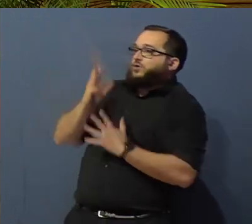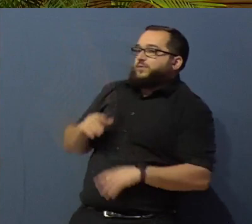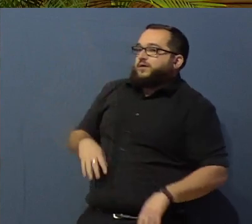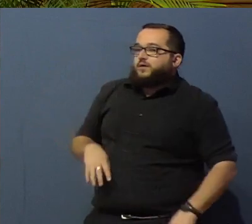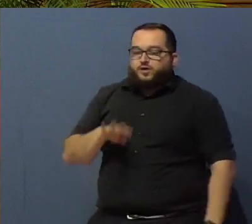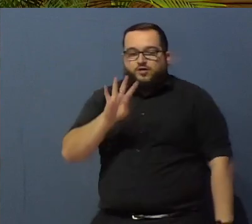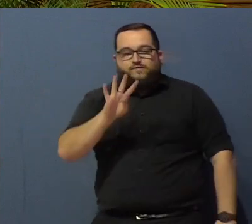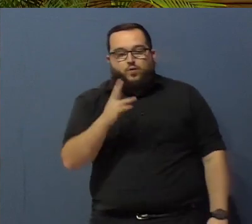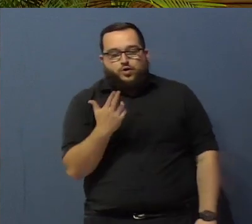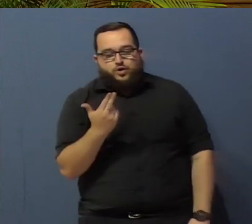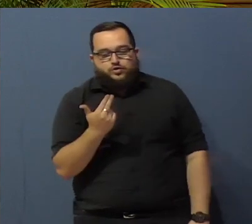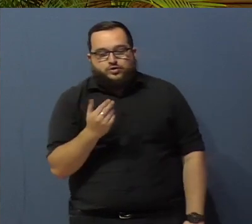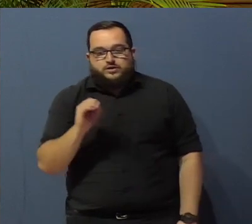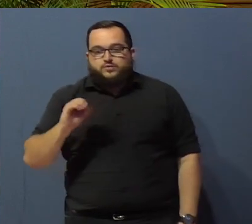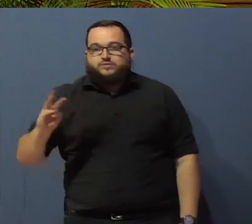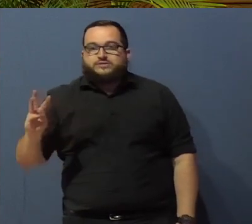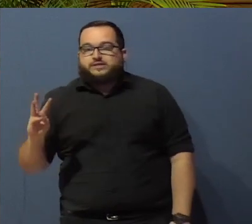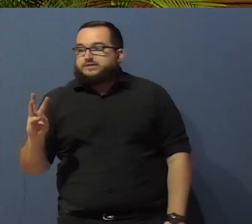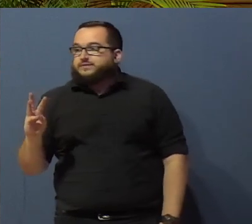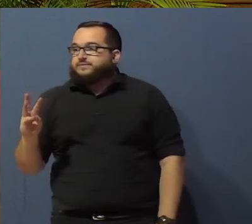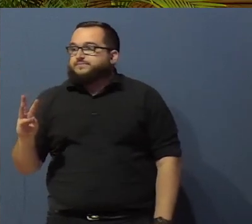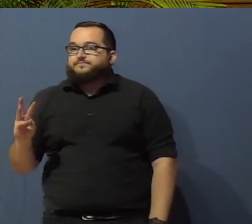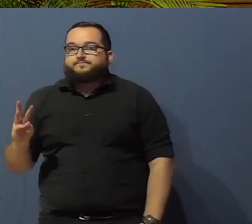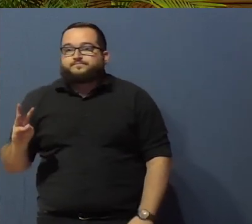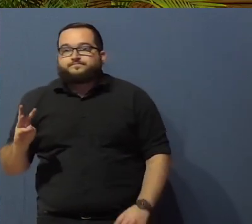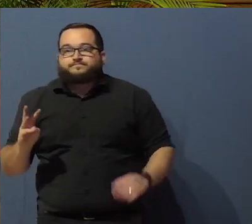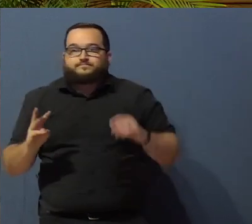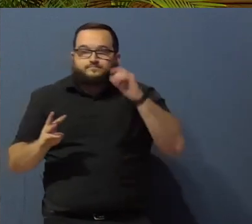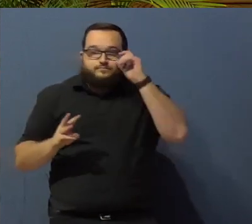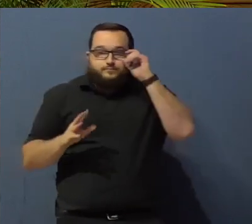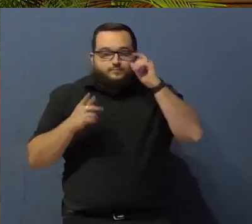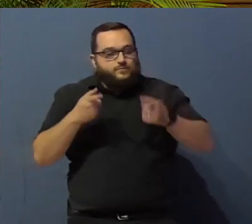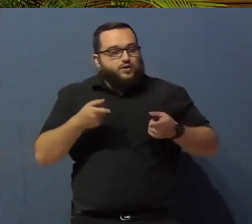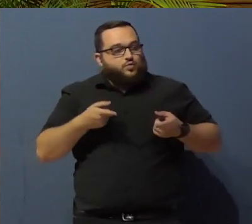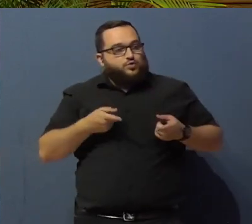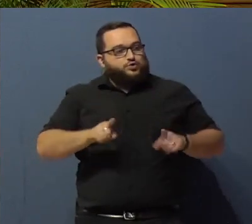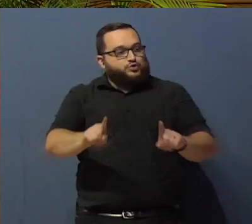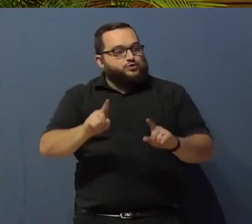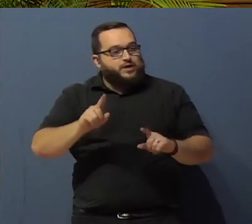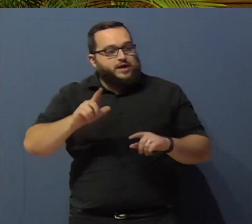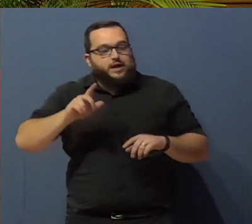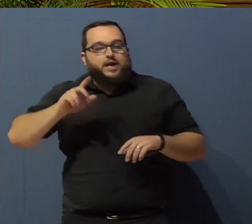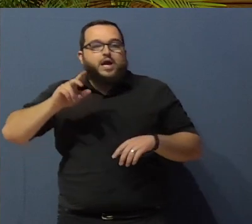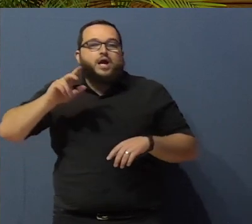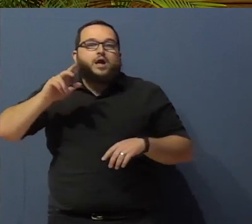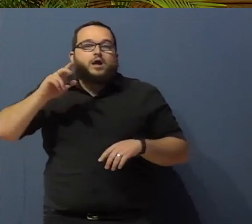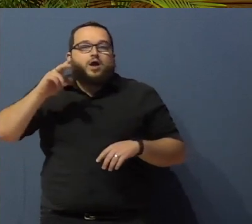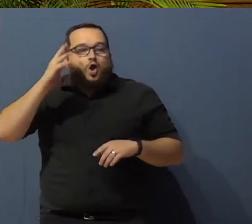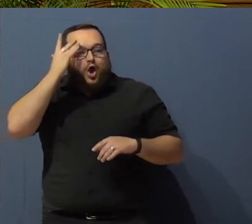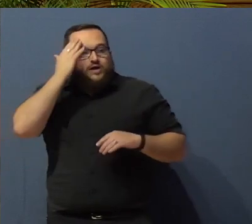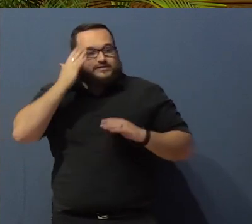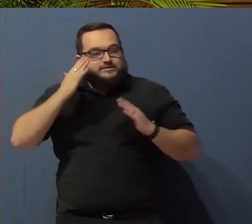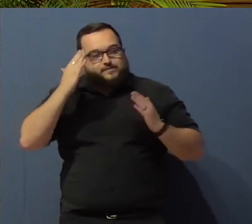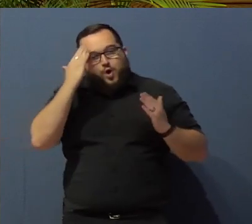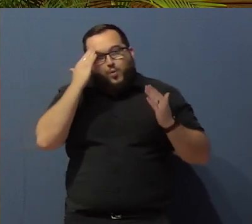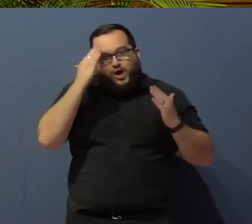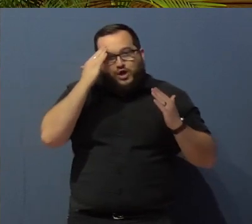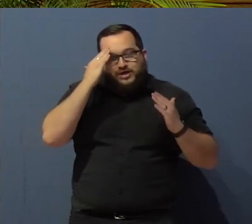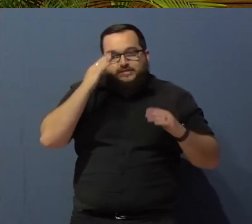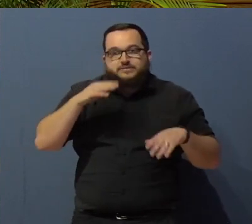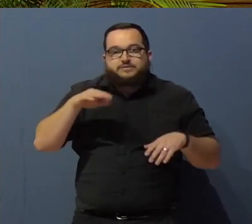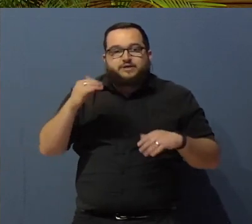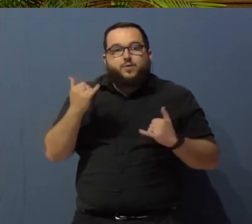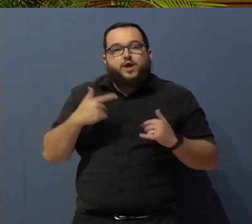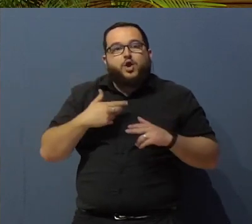-13-06. He spoke to me right during Autism Awareness Month, or now we call it Autism